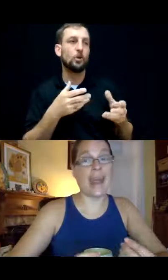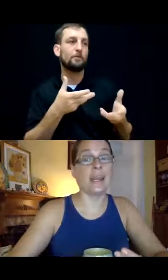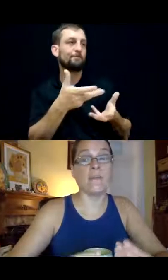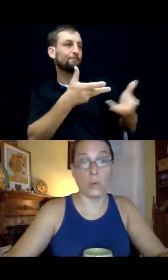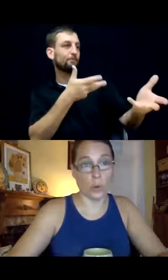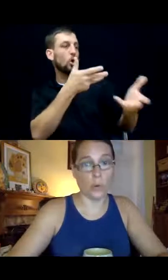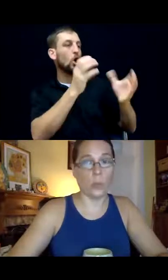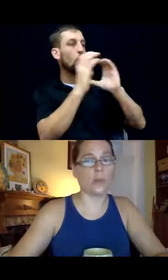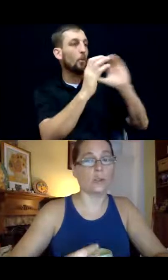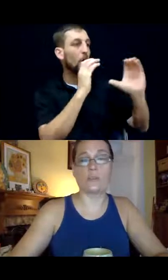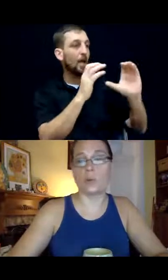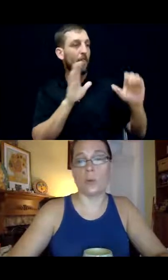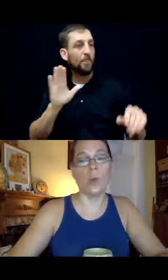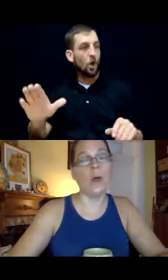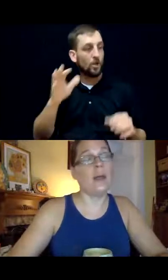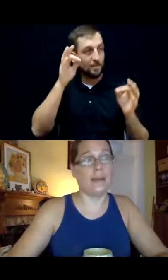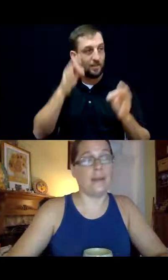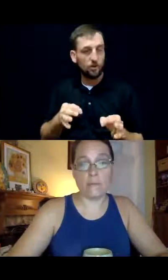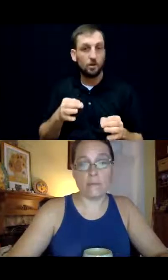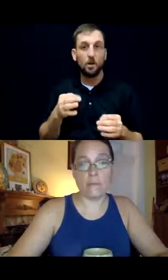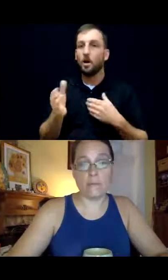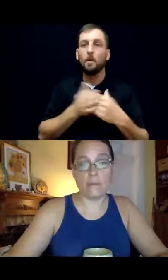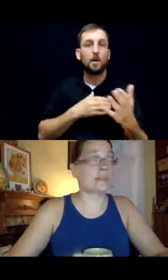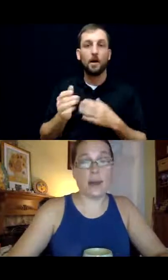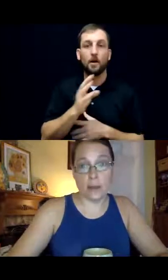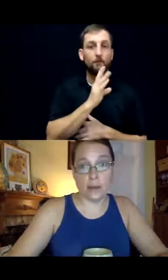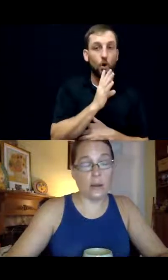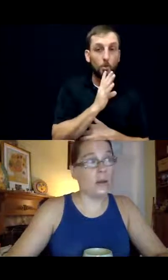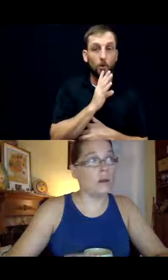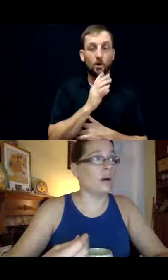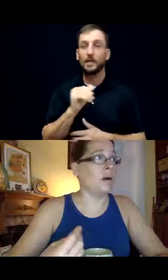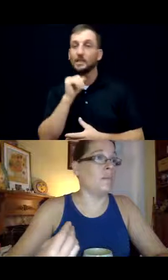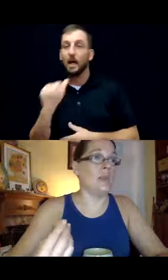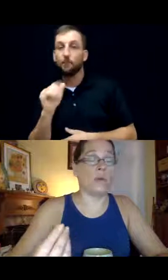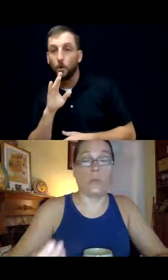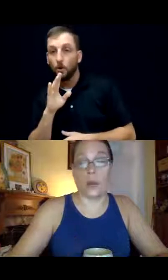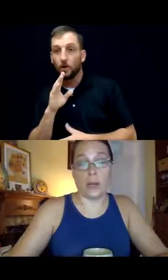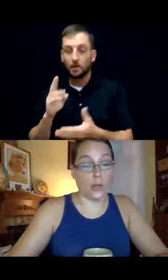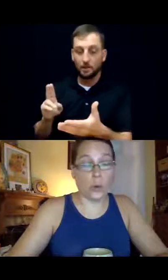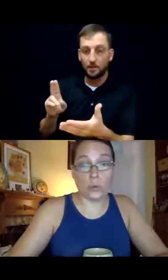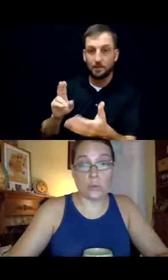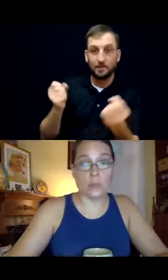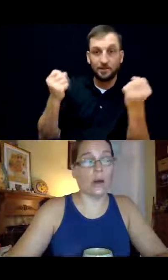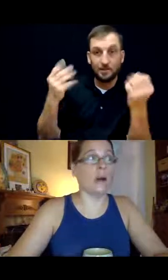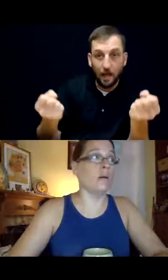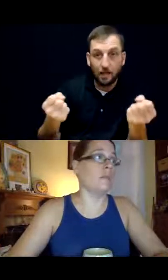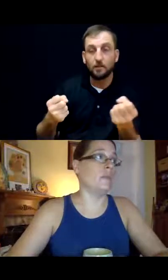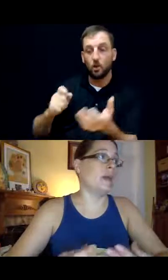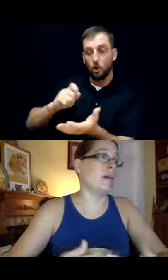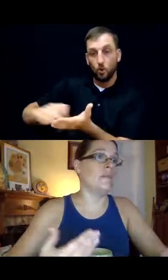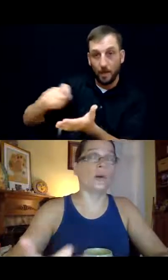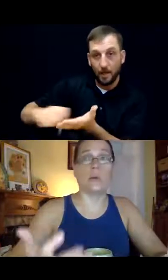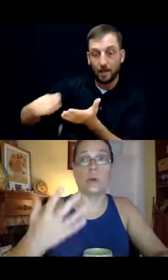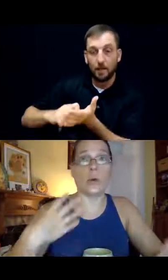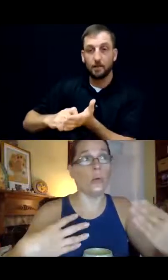in any form, whether it's verbal, nonverbal sign, um, they write notes, um, they